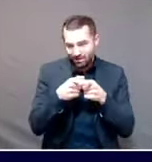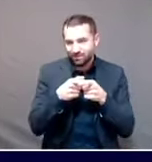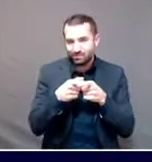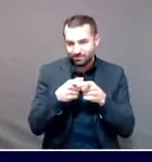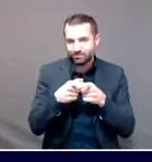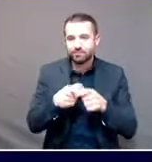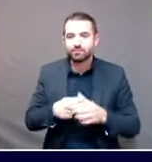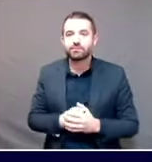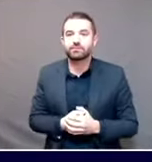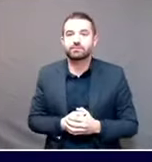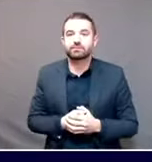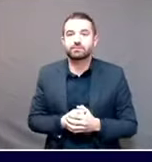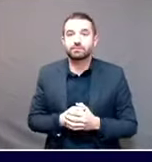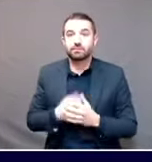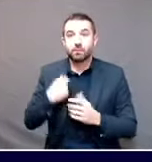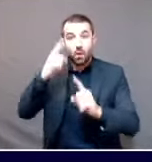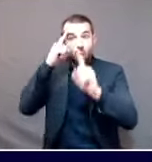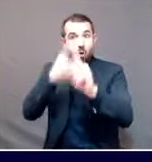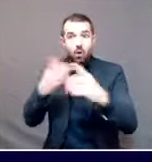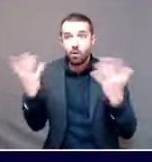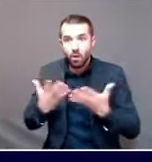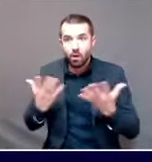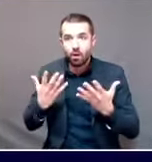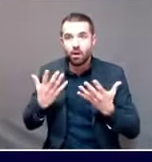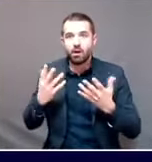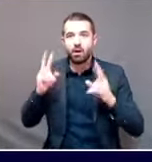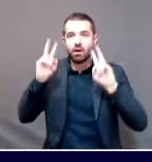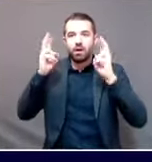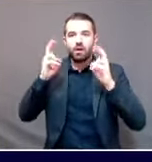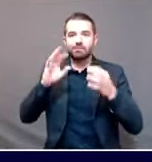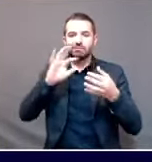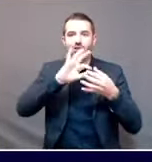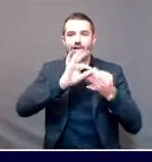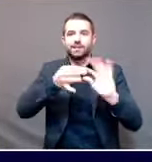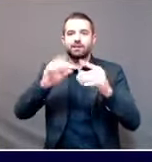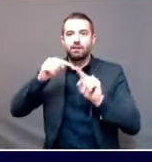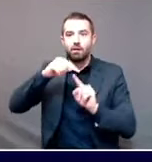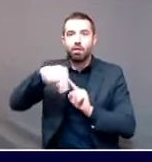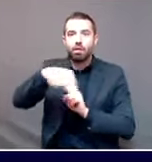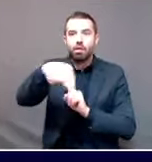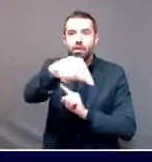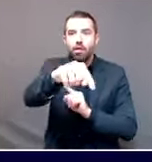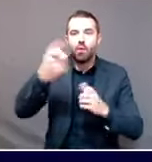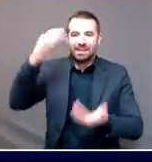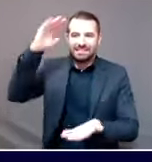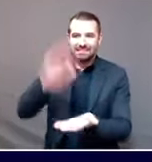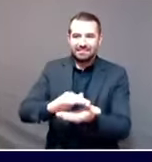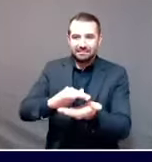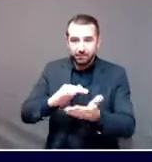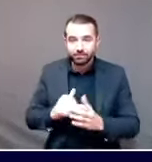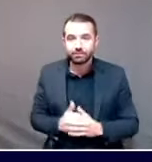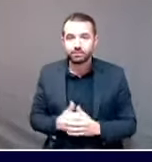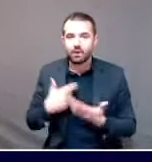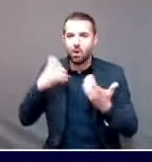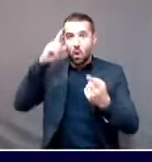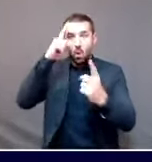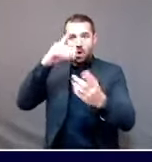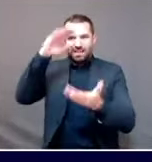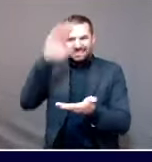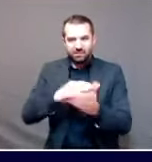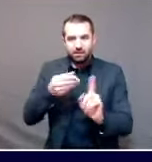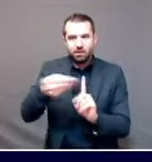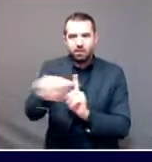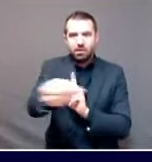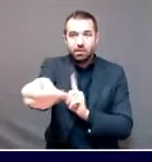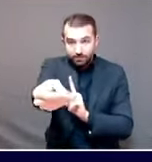strictly quarantined, they would have no one to spread the virus to. The U.S. CDC has